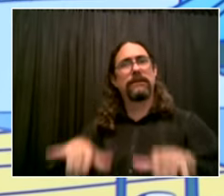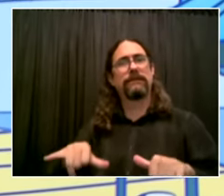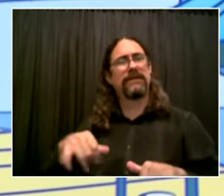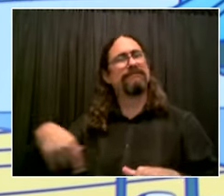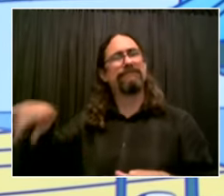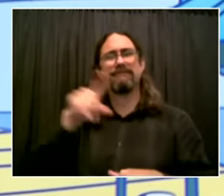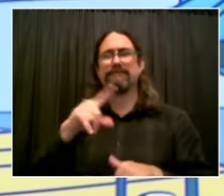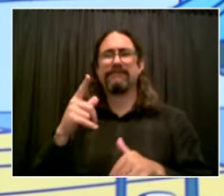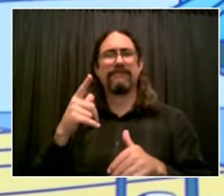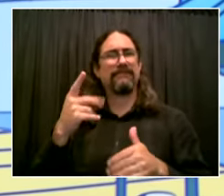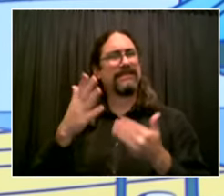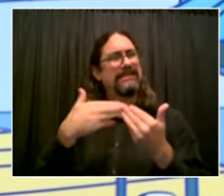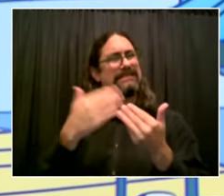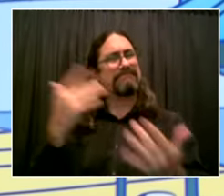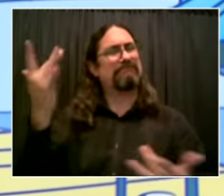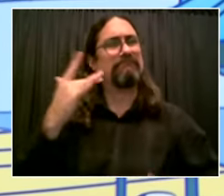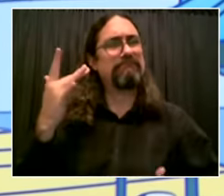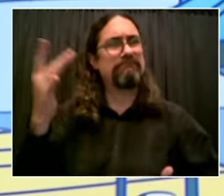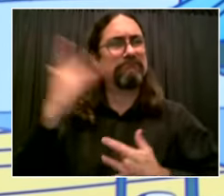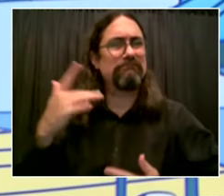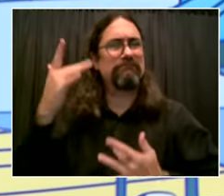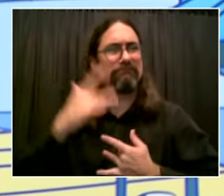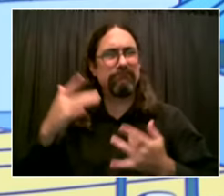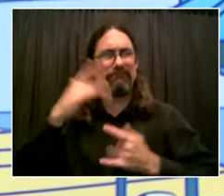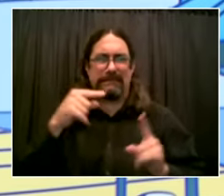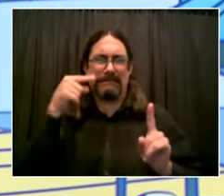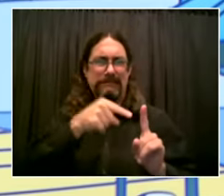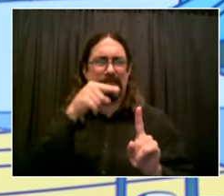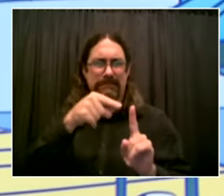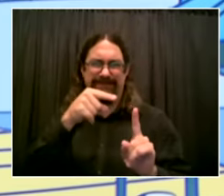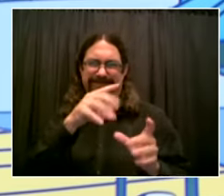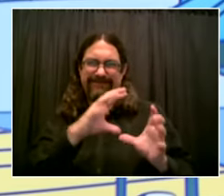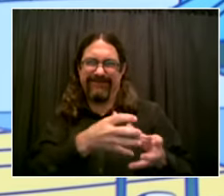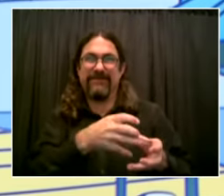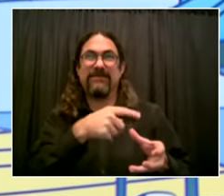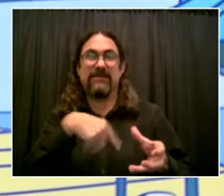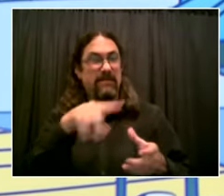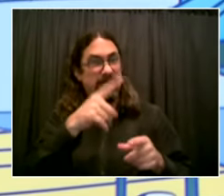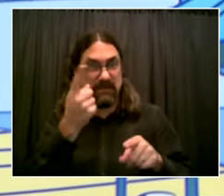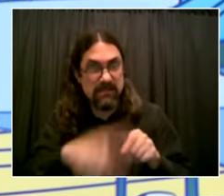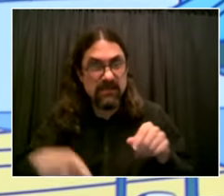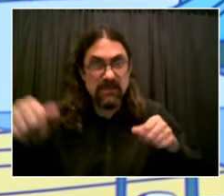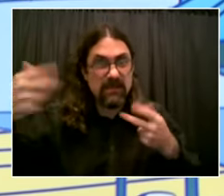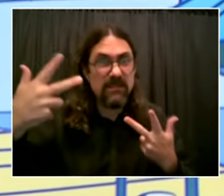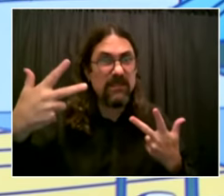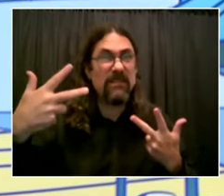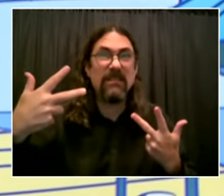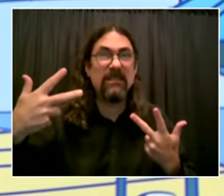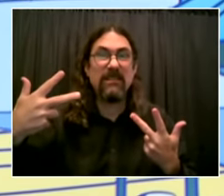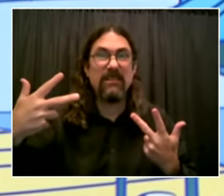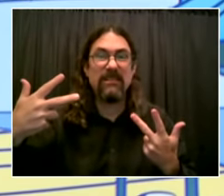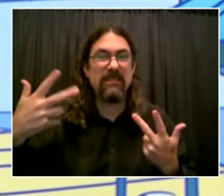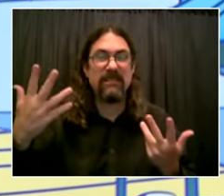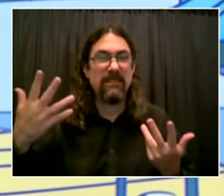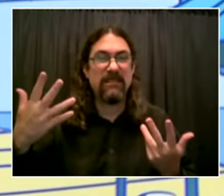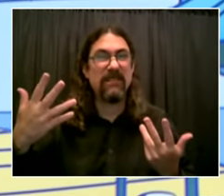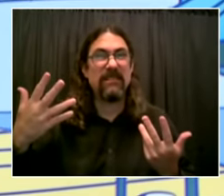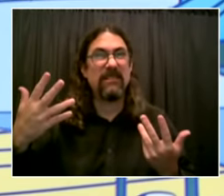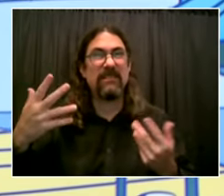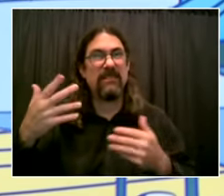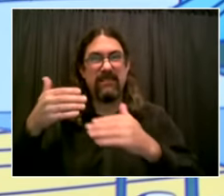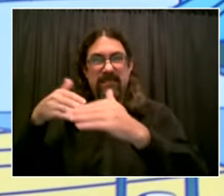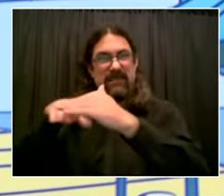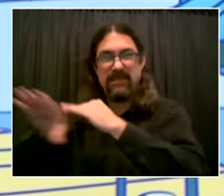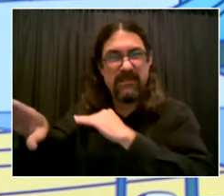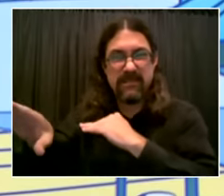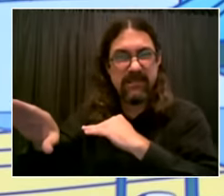and if that's the case what are the requirements okay i'll start i'll see if uh dr choxy has something he wants to add this is